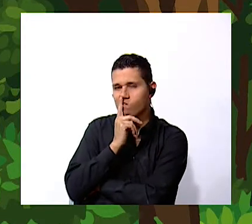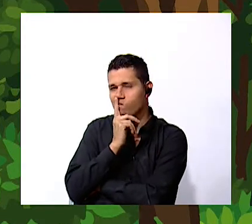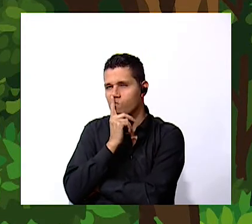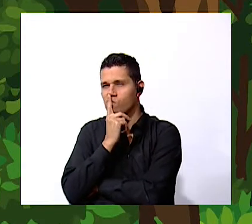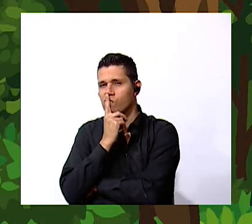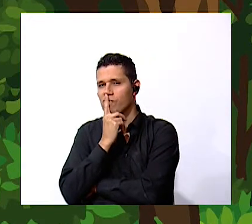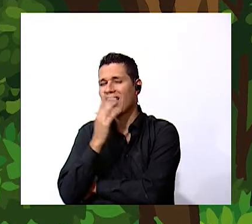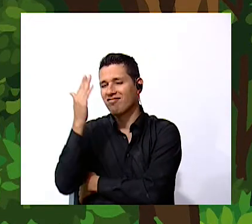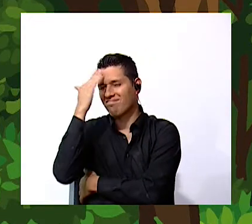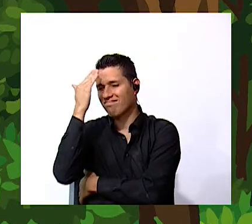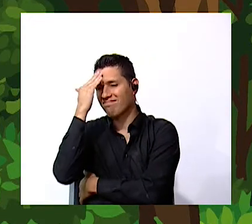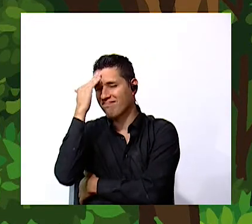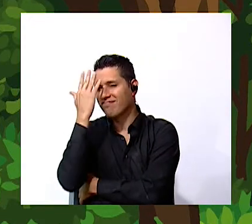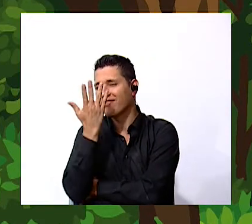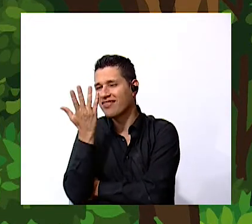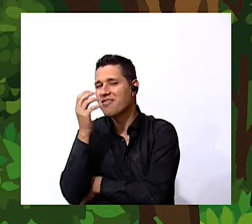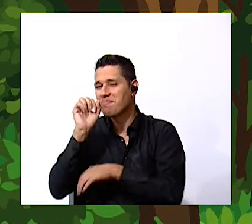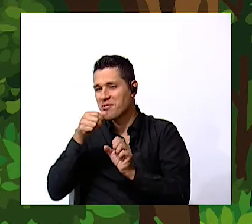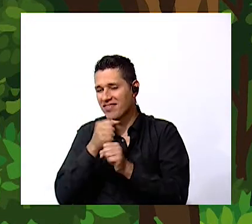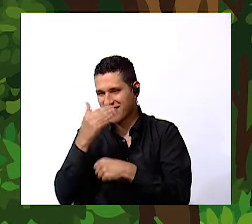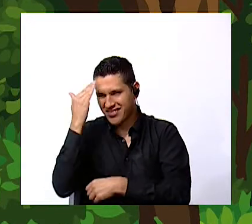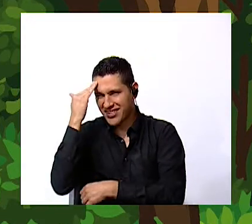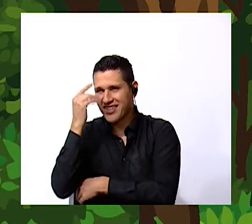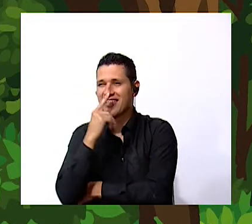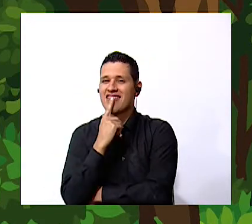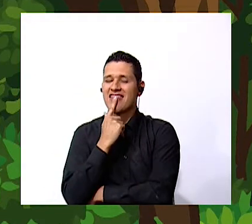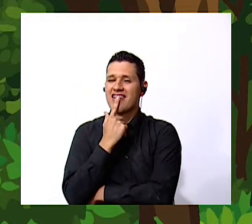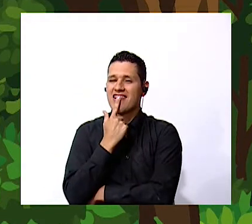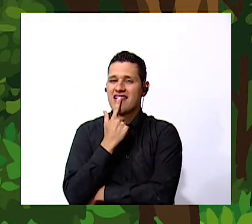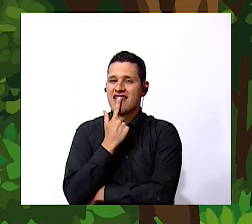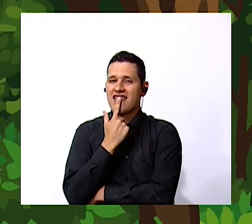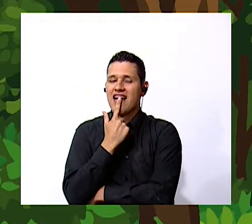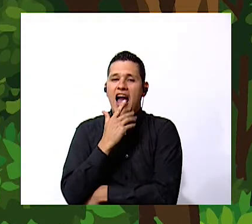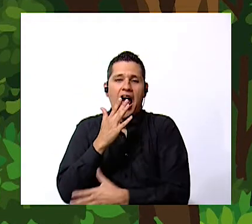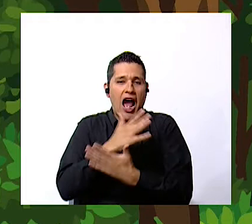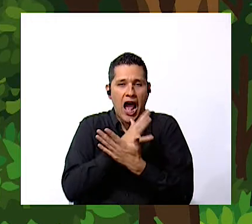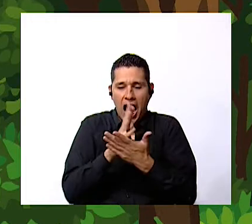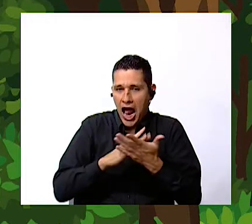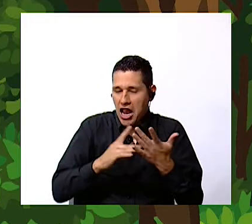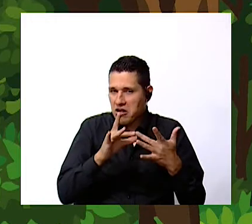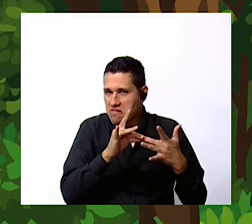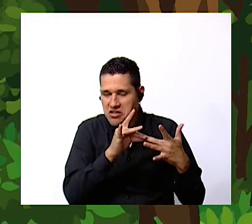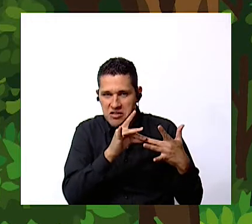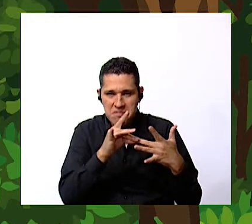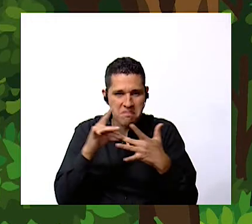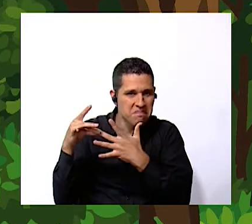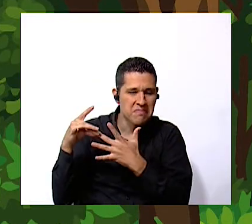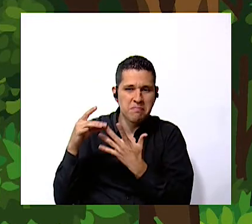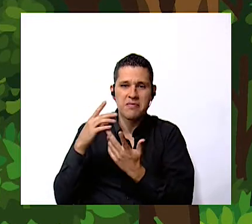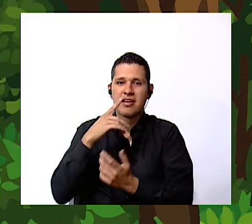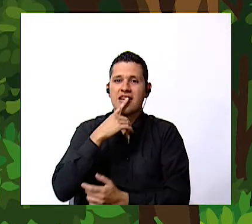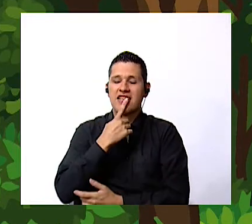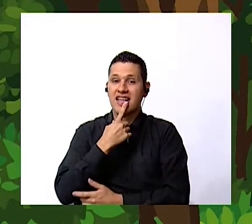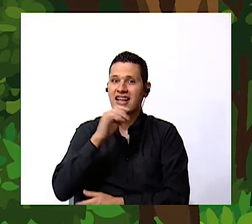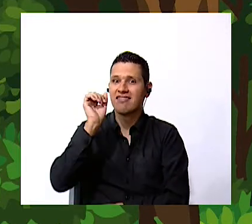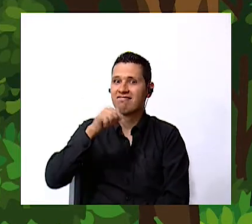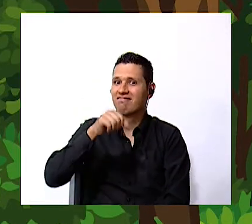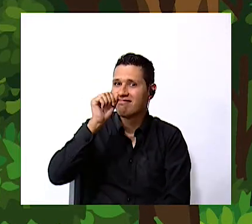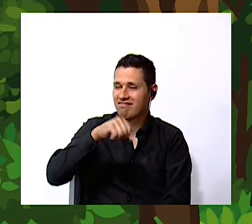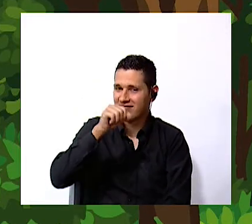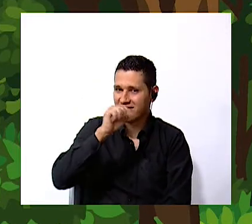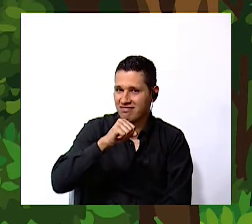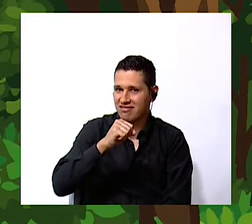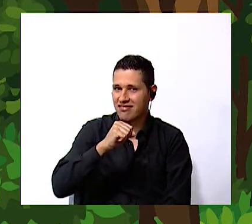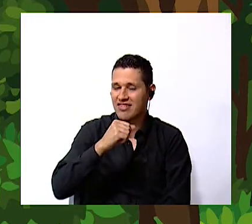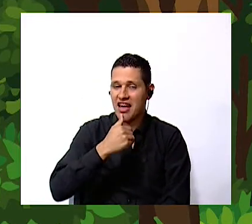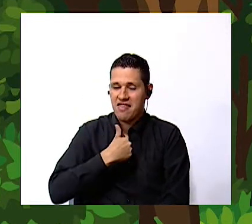i know what to do what about we have a special guest a special guest yes i